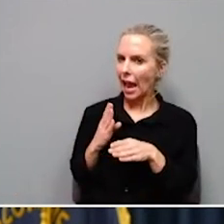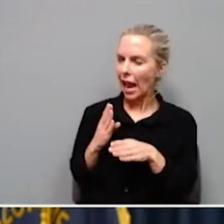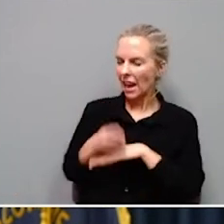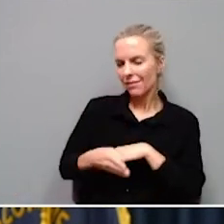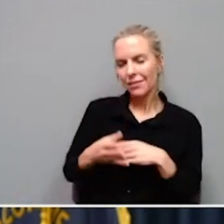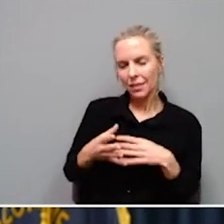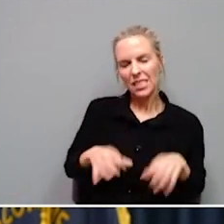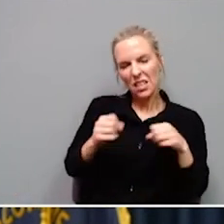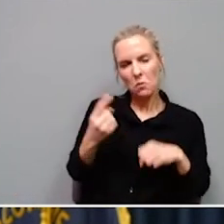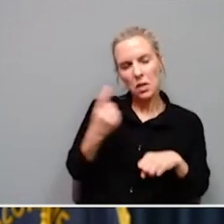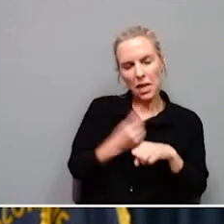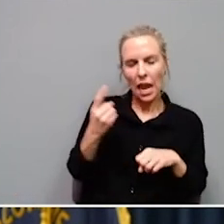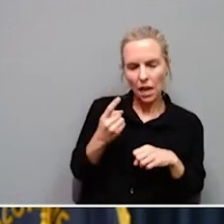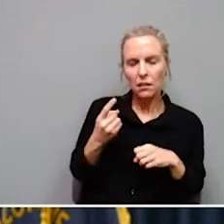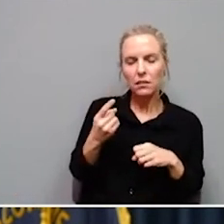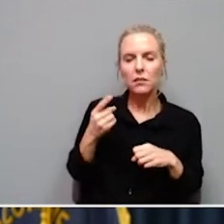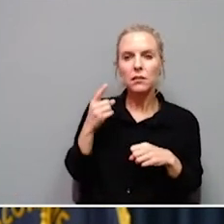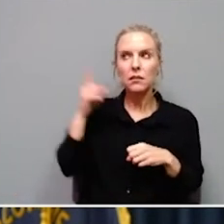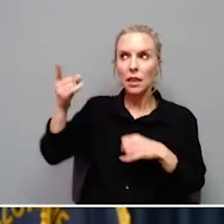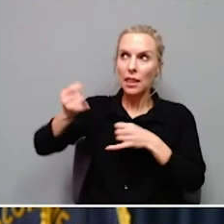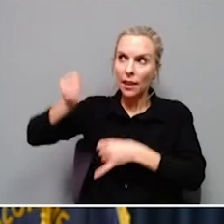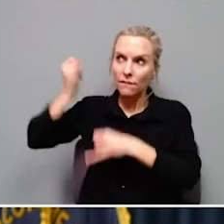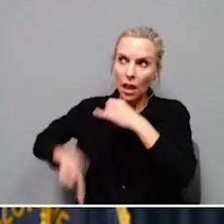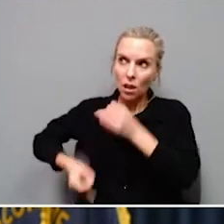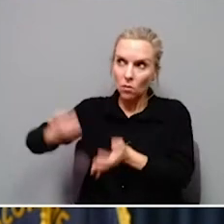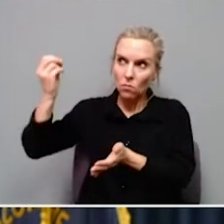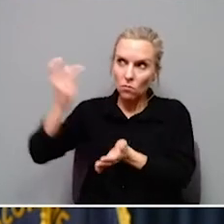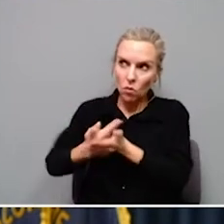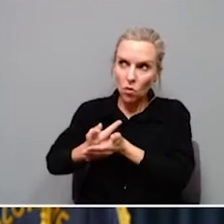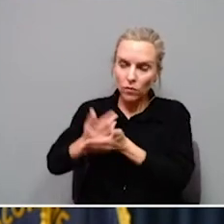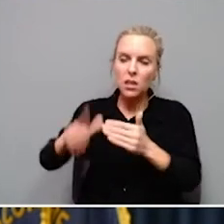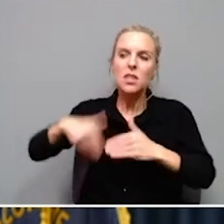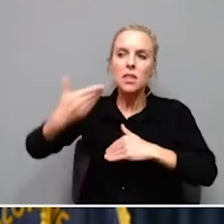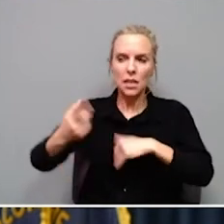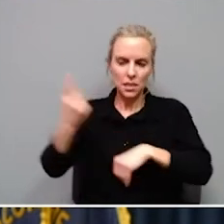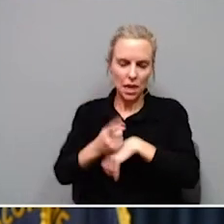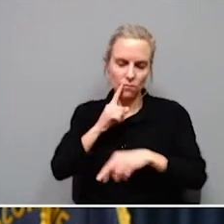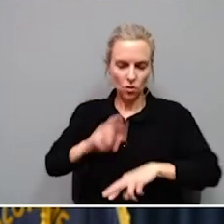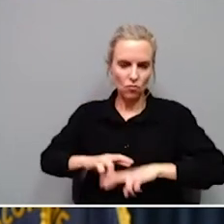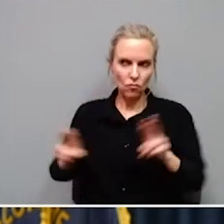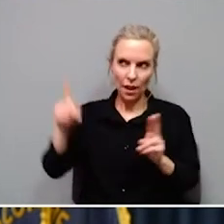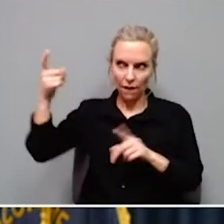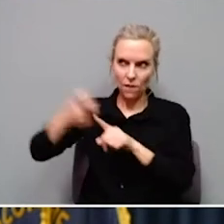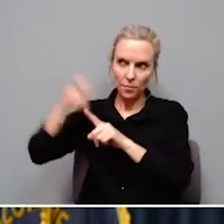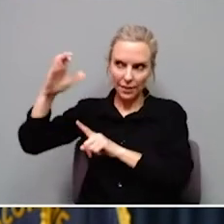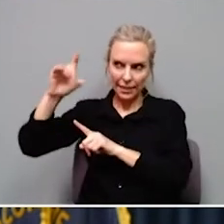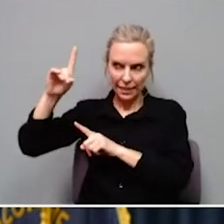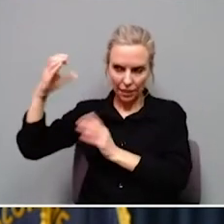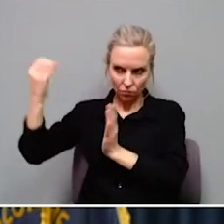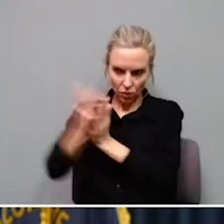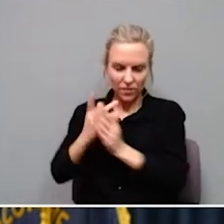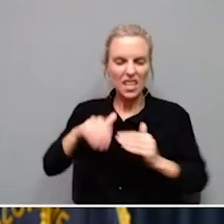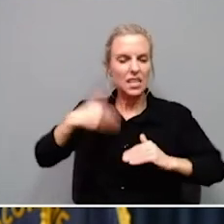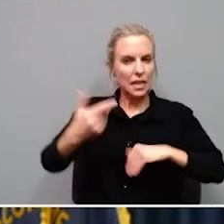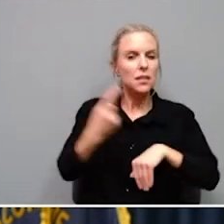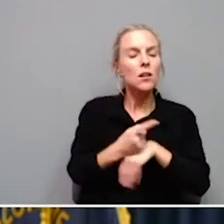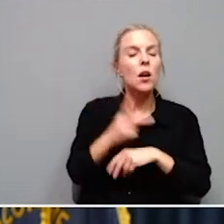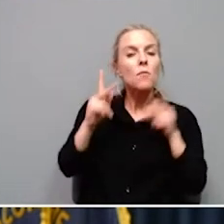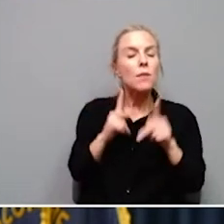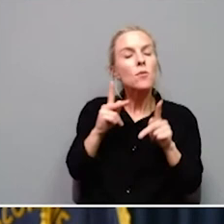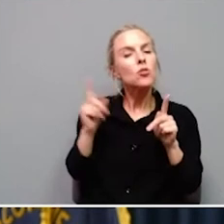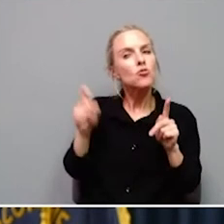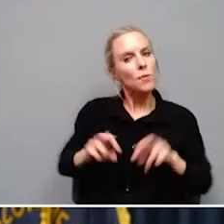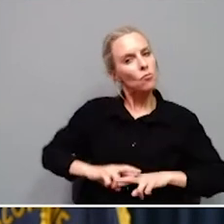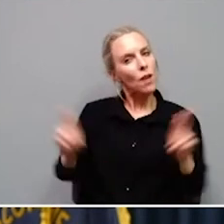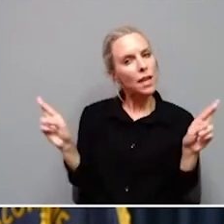day, that the final approval comes from the CDC. People ought to be ready